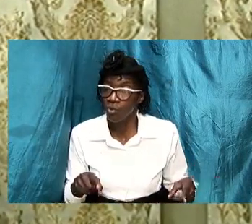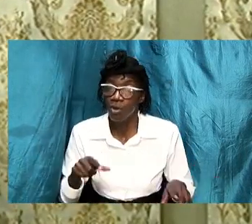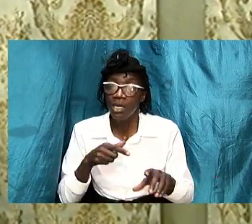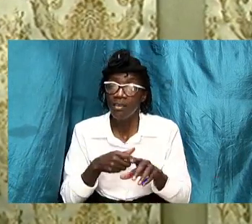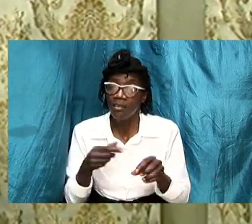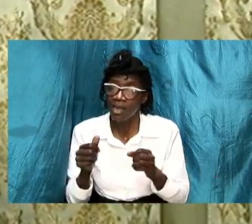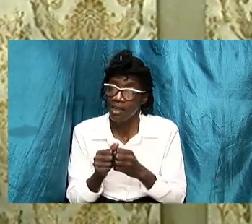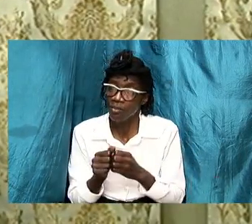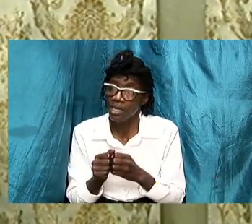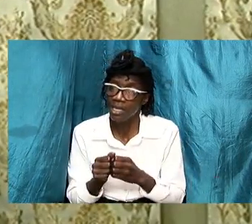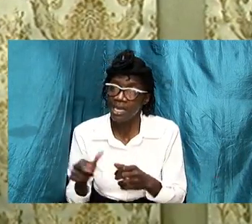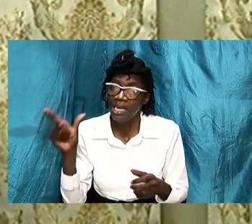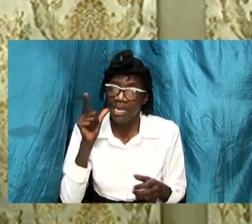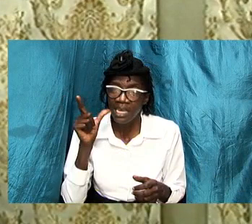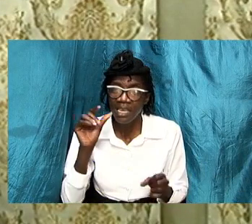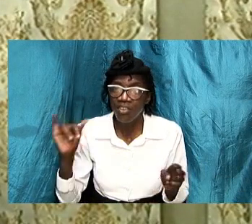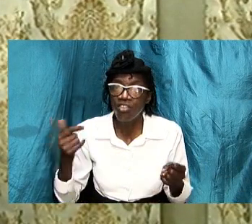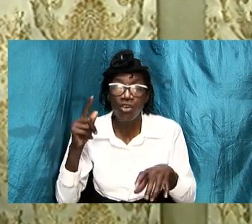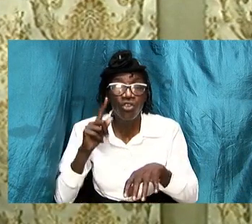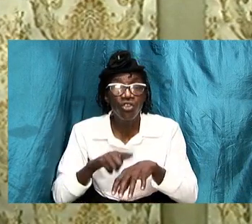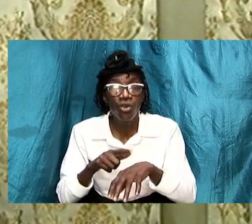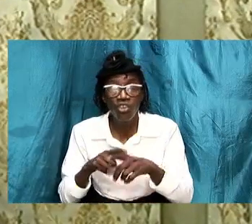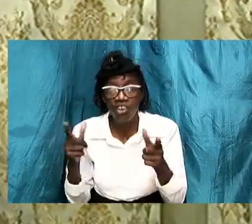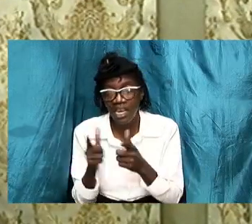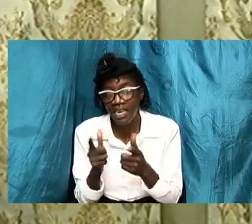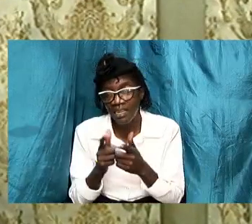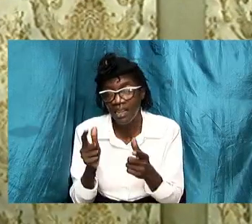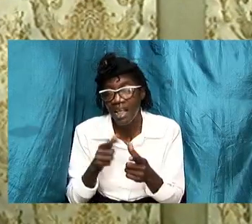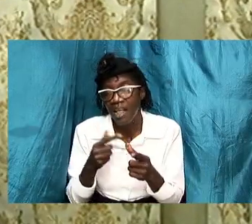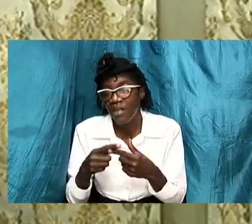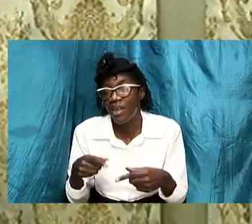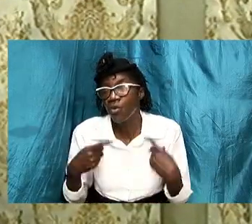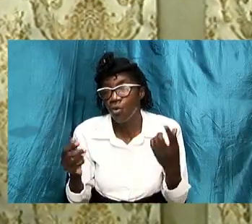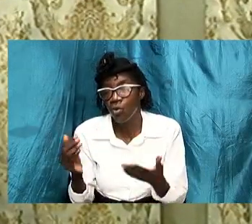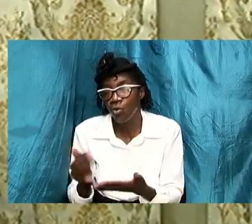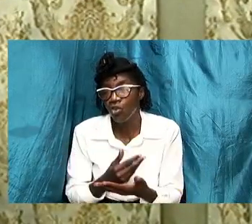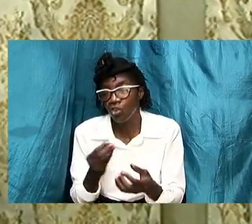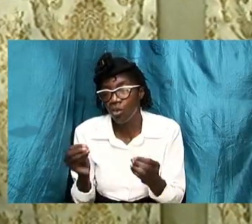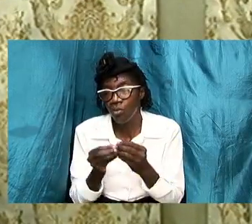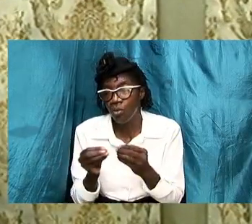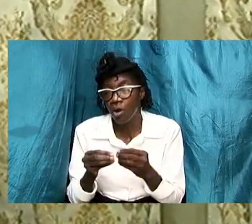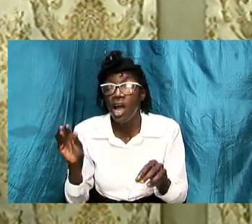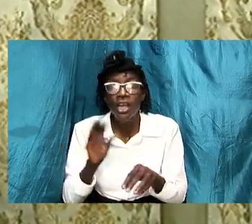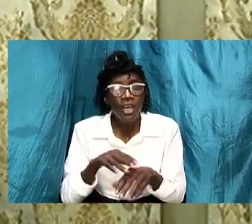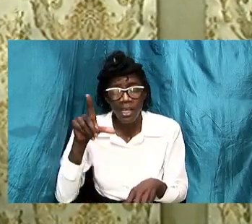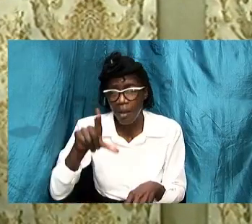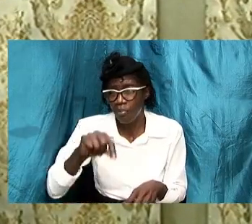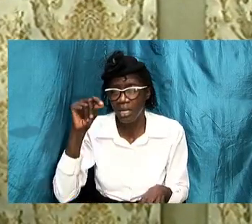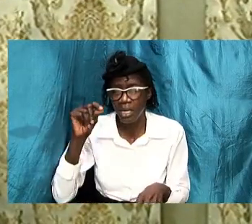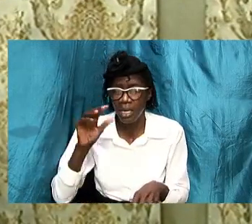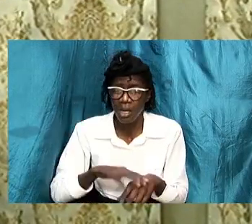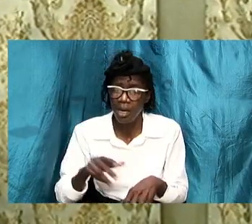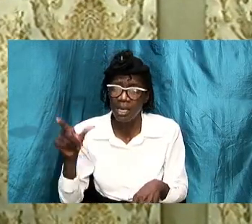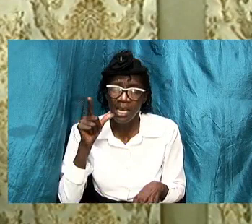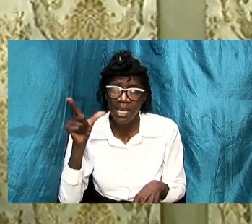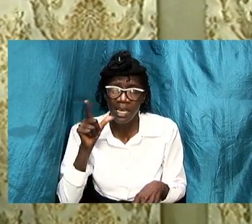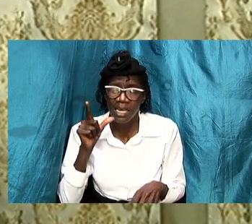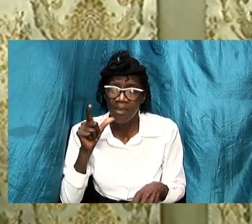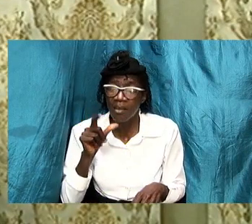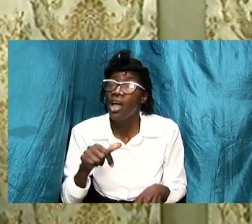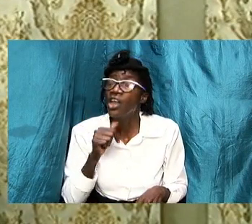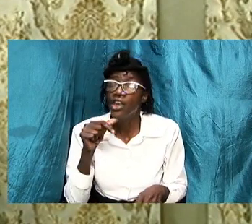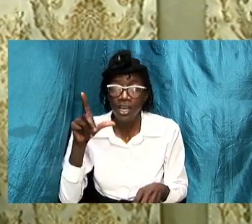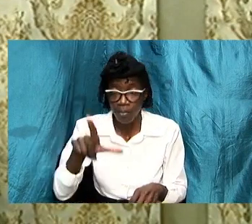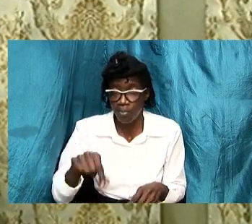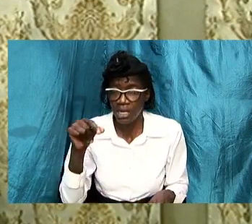and we just touched a little bit and then we go into some more on the ladies and i'm not picking on the ladies because i never pick on the men i just talked straight